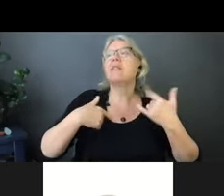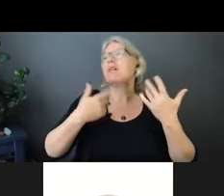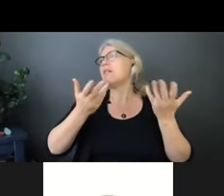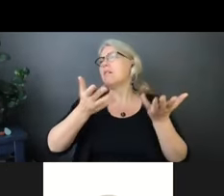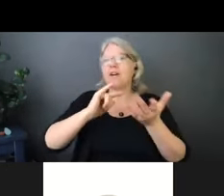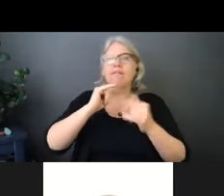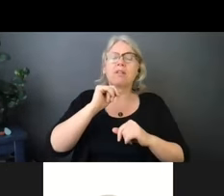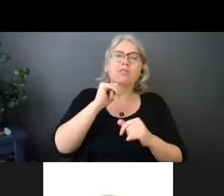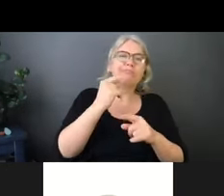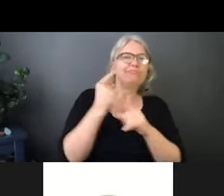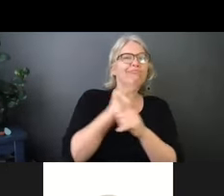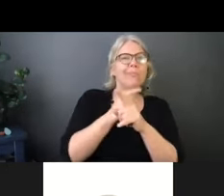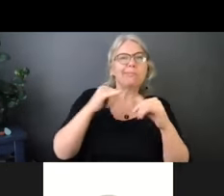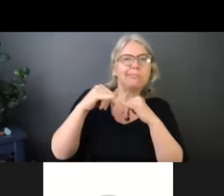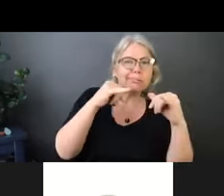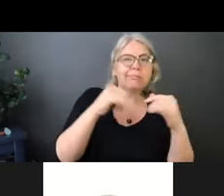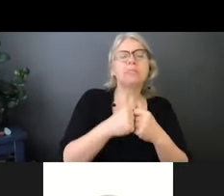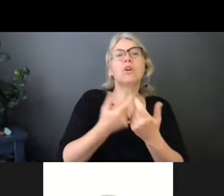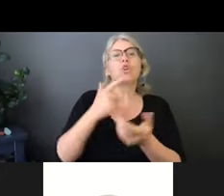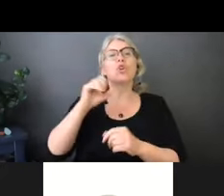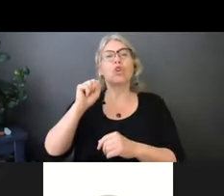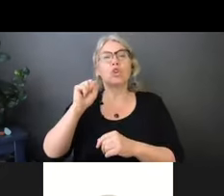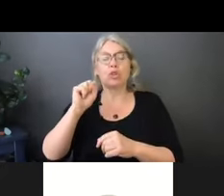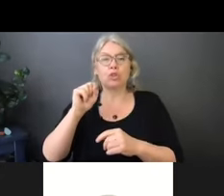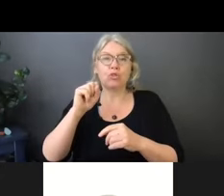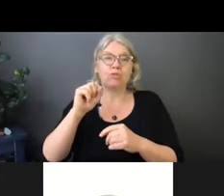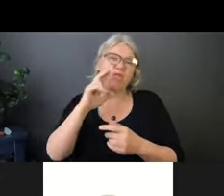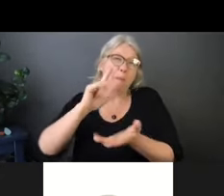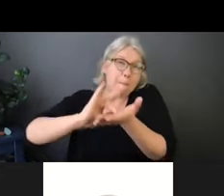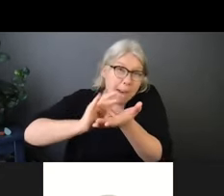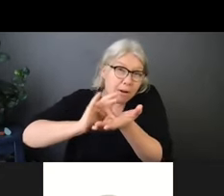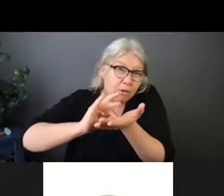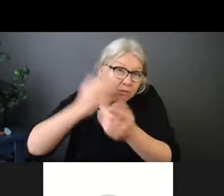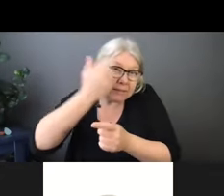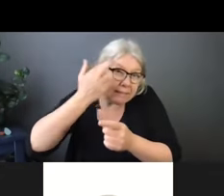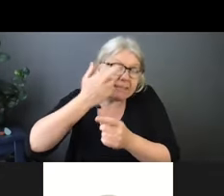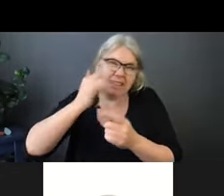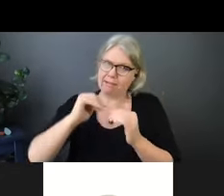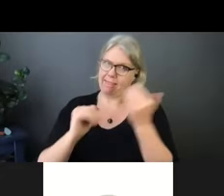what we were talking about is a surgical procedure mask of a level one.